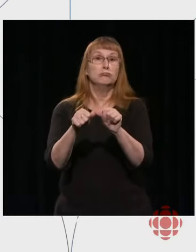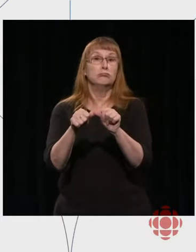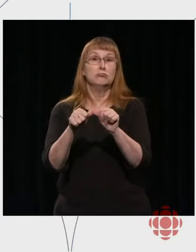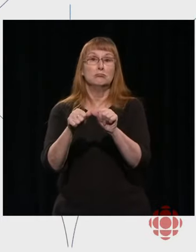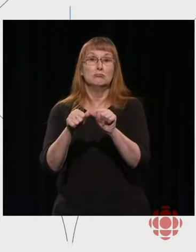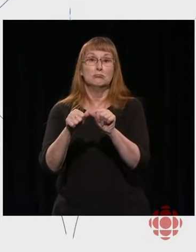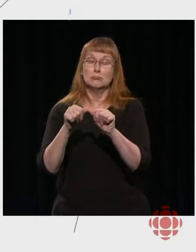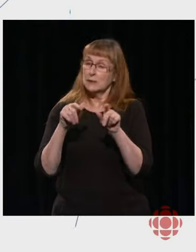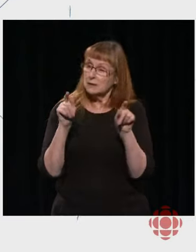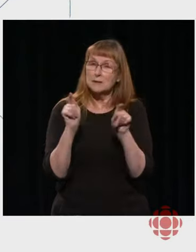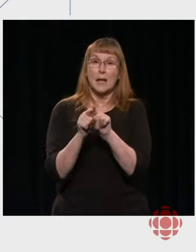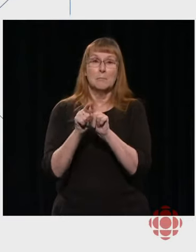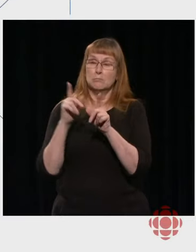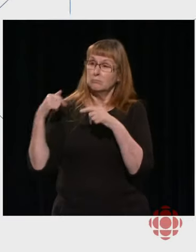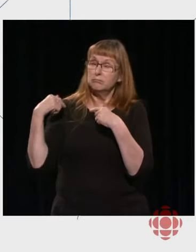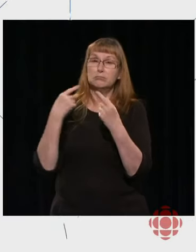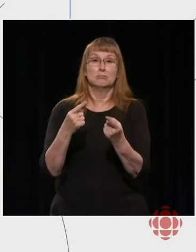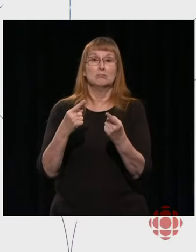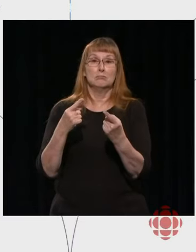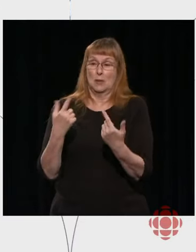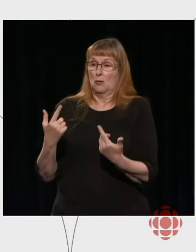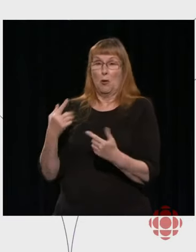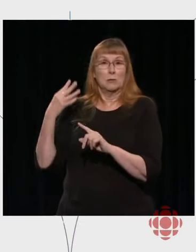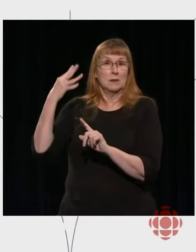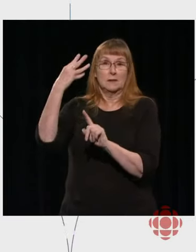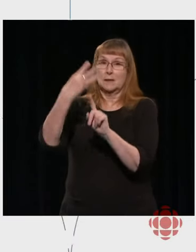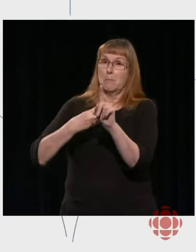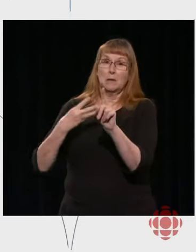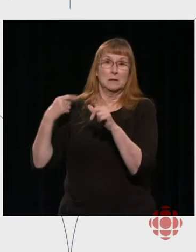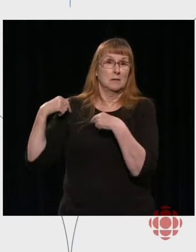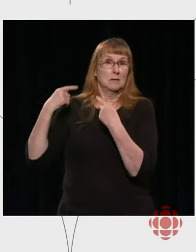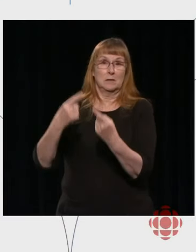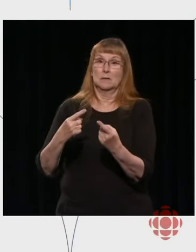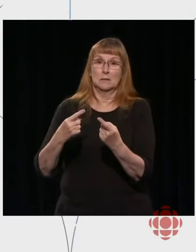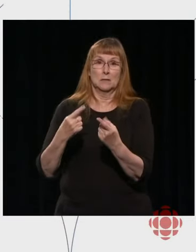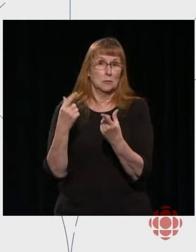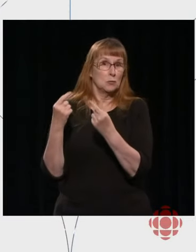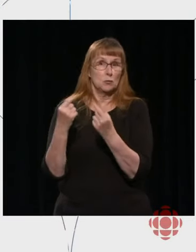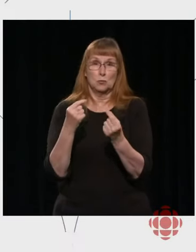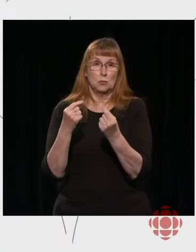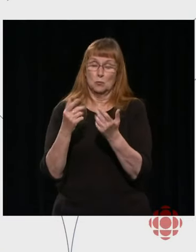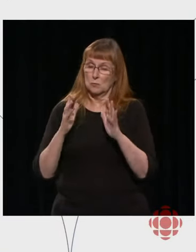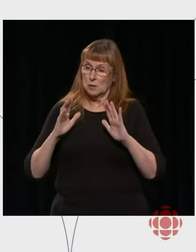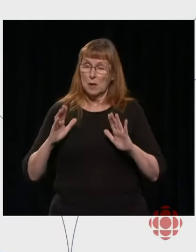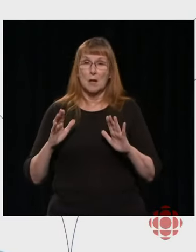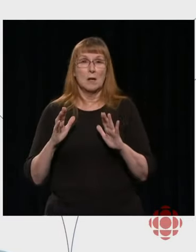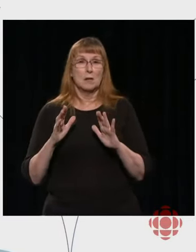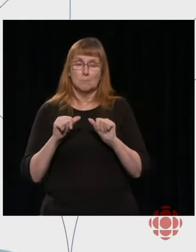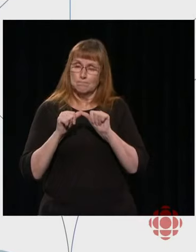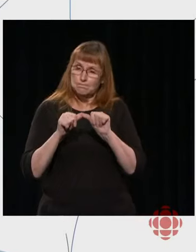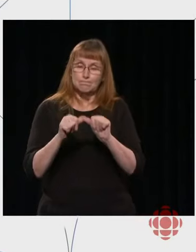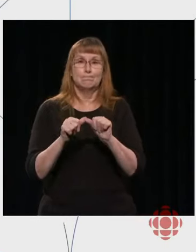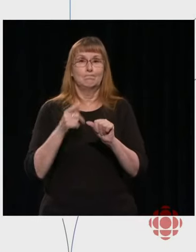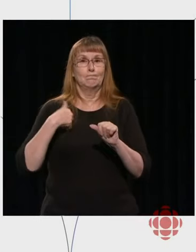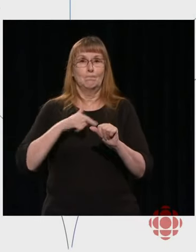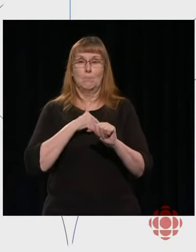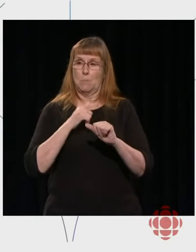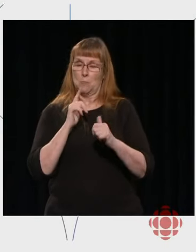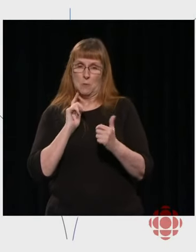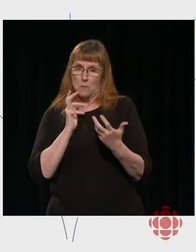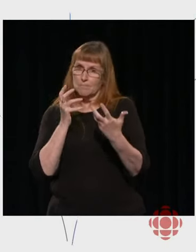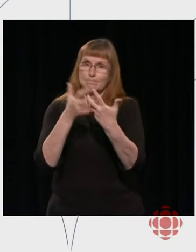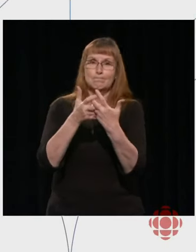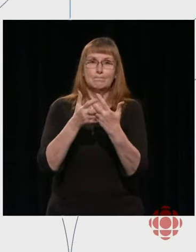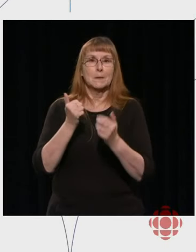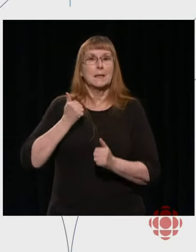doing what we've been doing since this crisis began. And simply stated, it's serving Canadians, as Michael said.